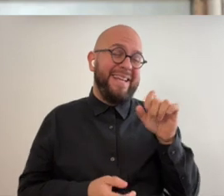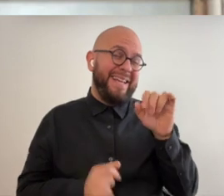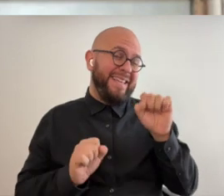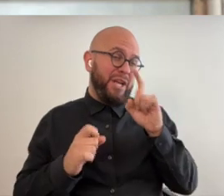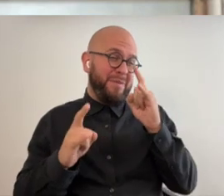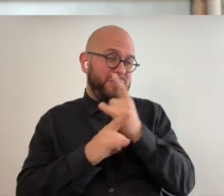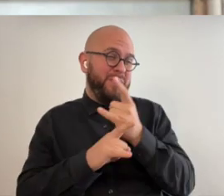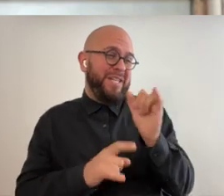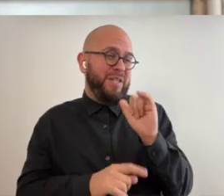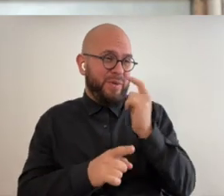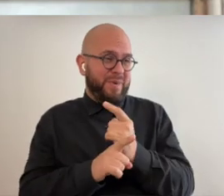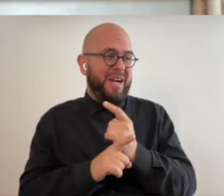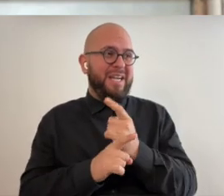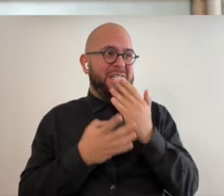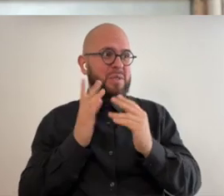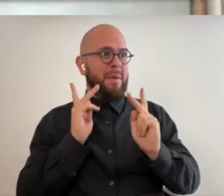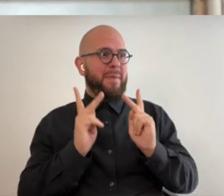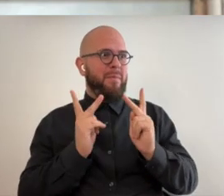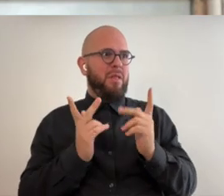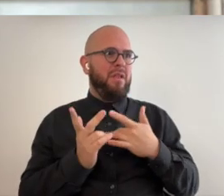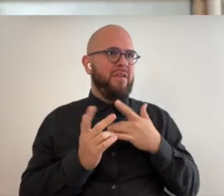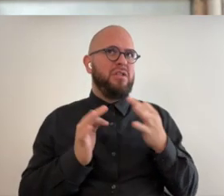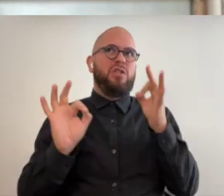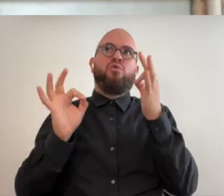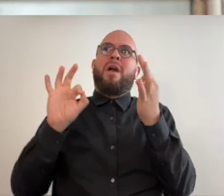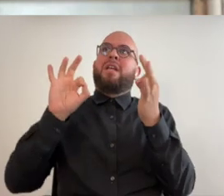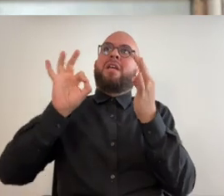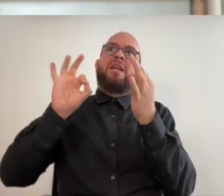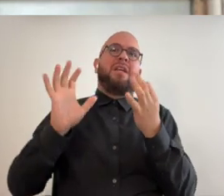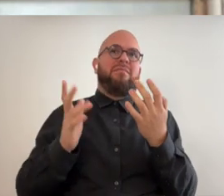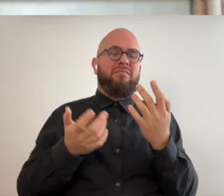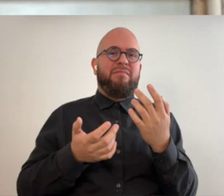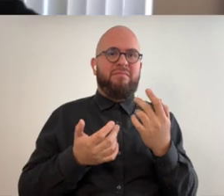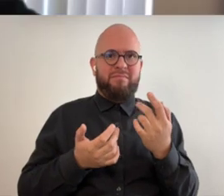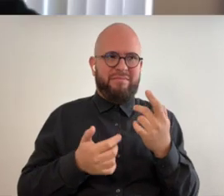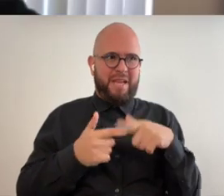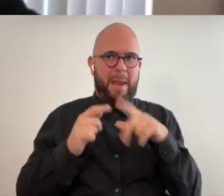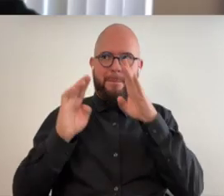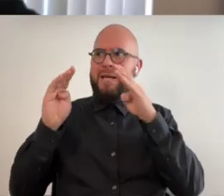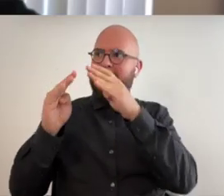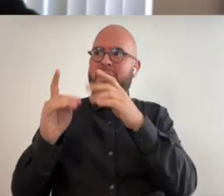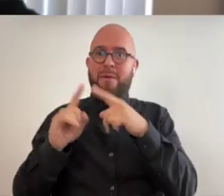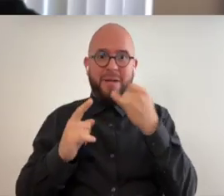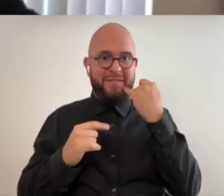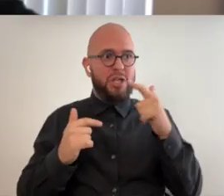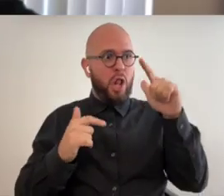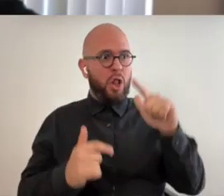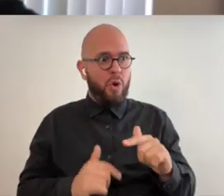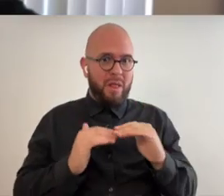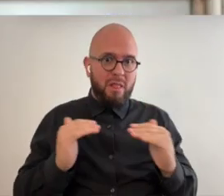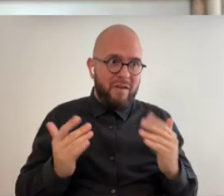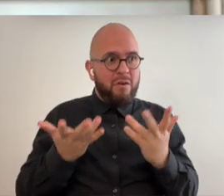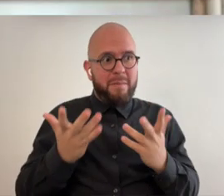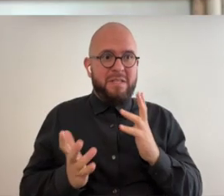like and for some people that's too distracting to even pay attention to but a certain lower level can be